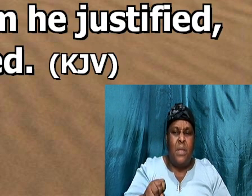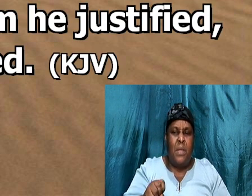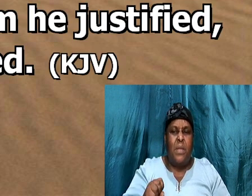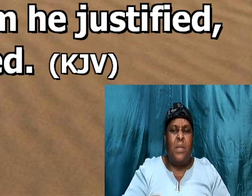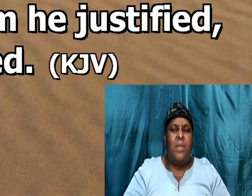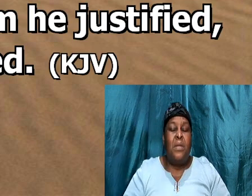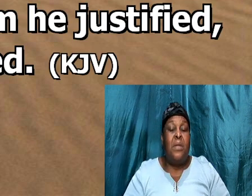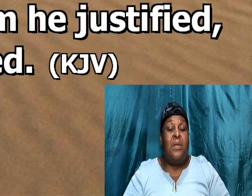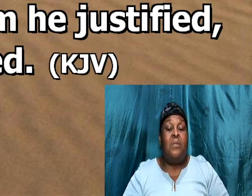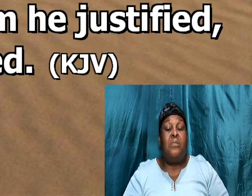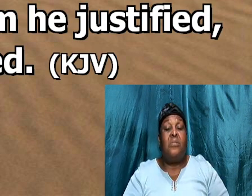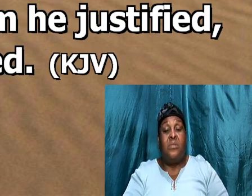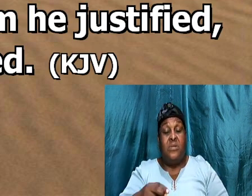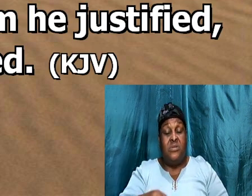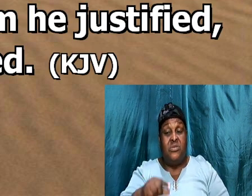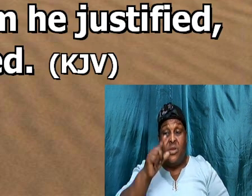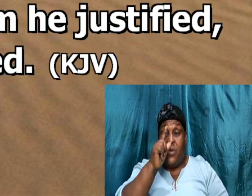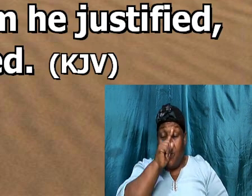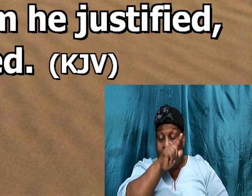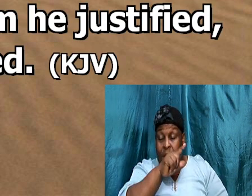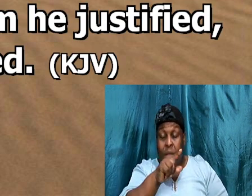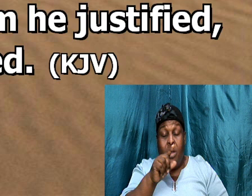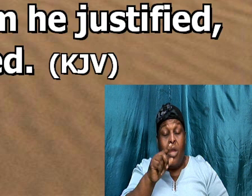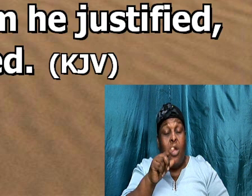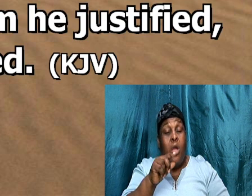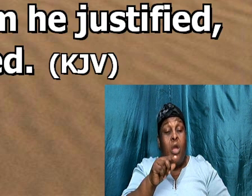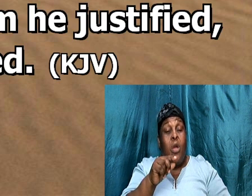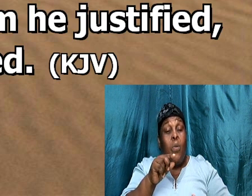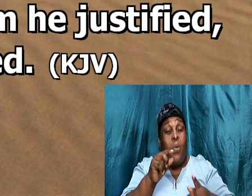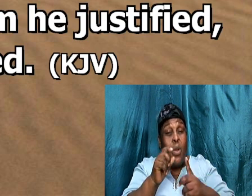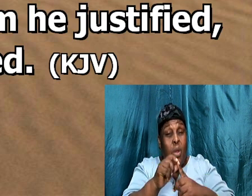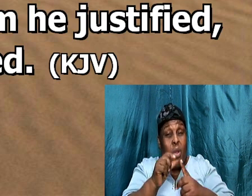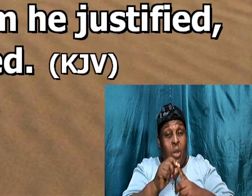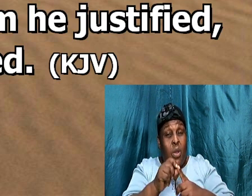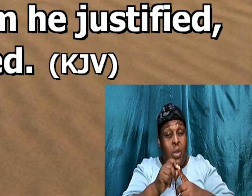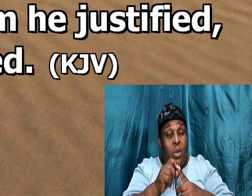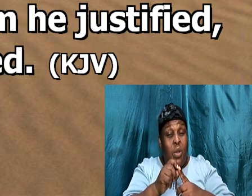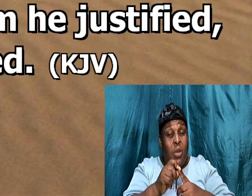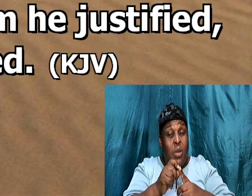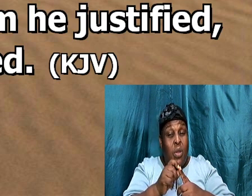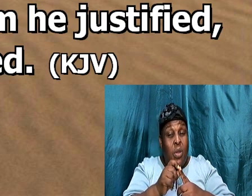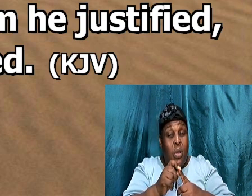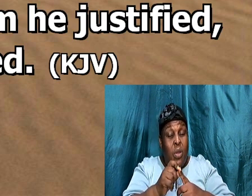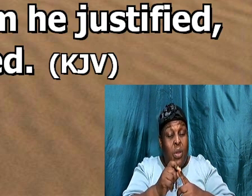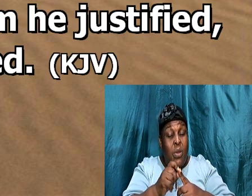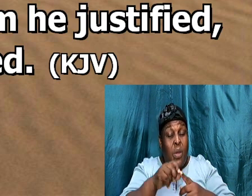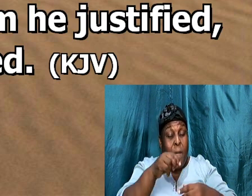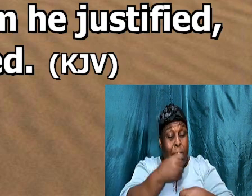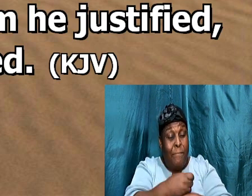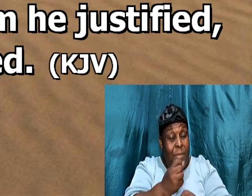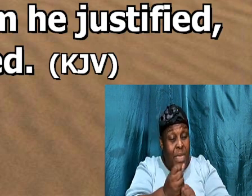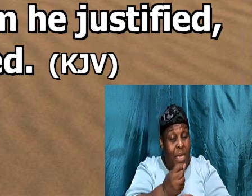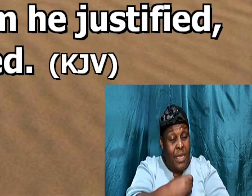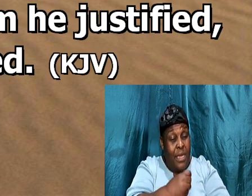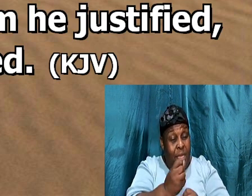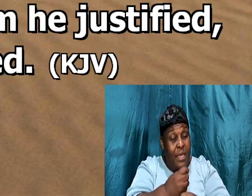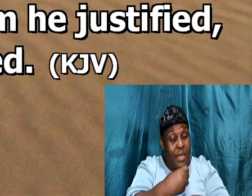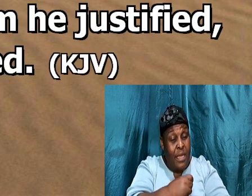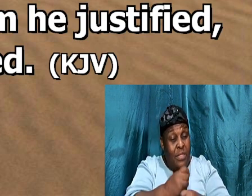which means, to determine, before, or to set, the destination, from the beginning.